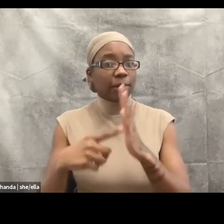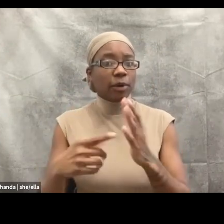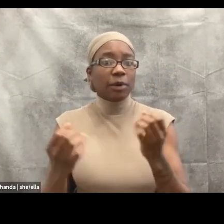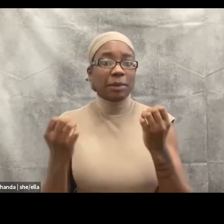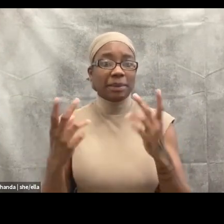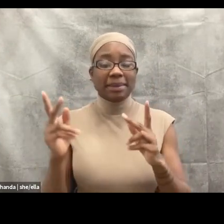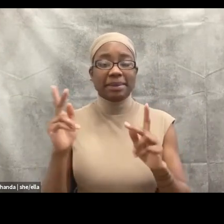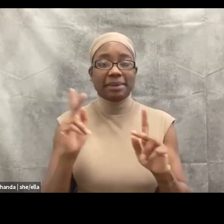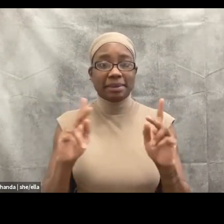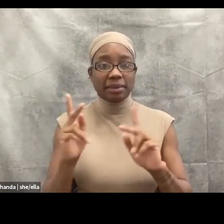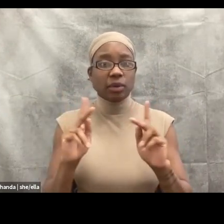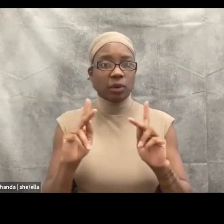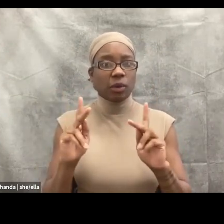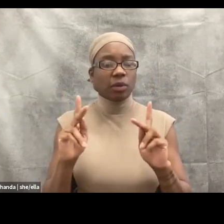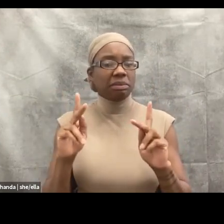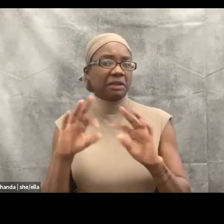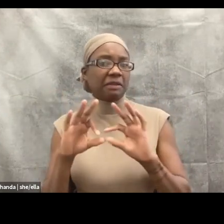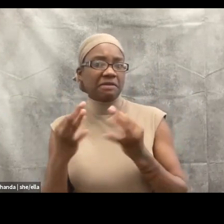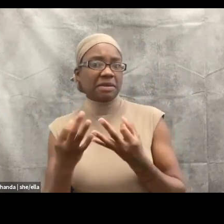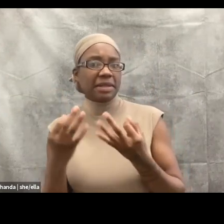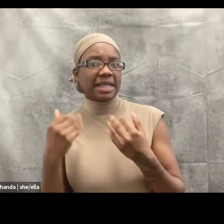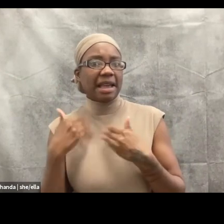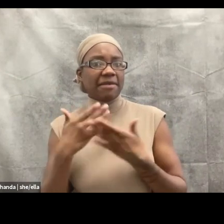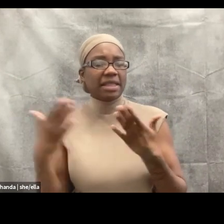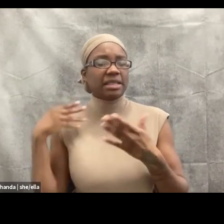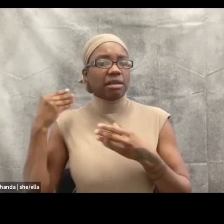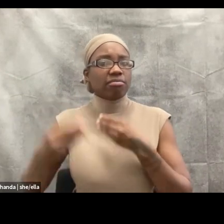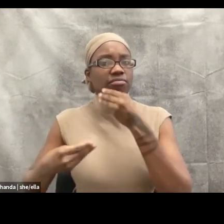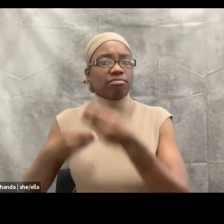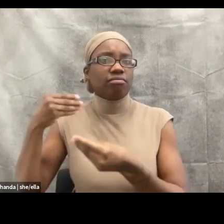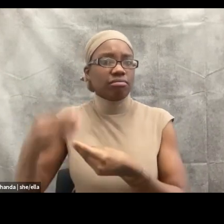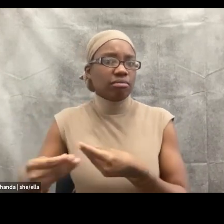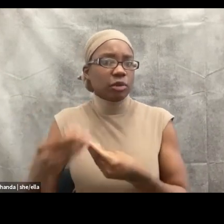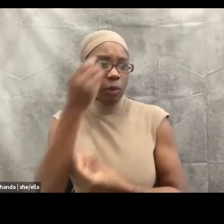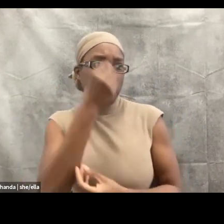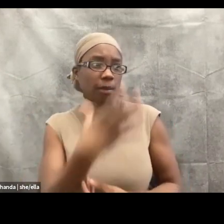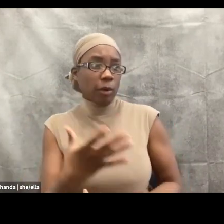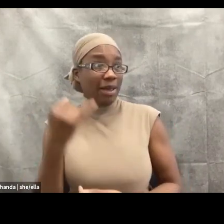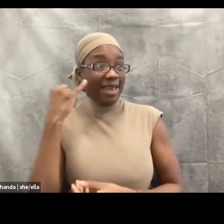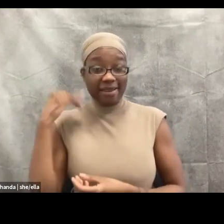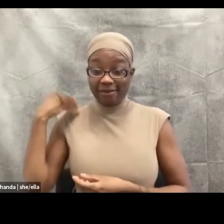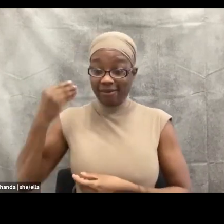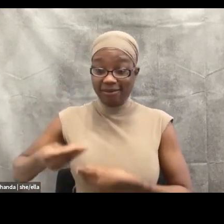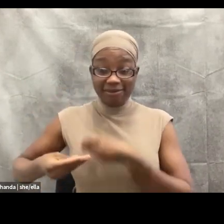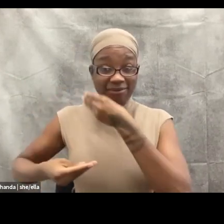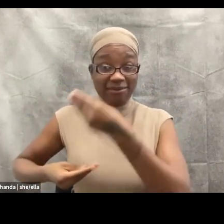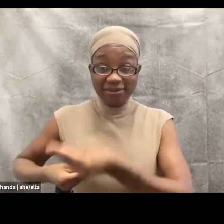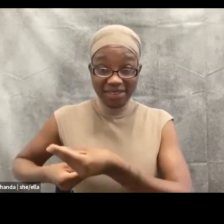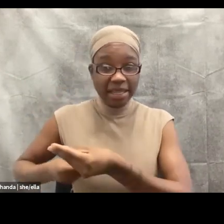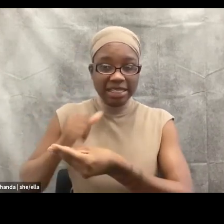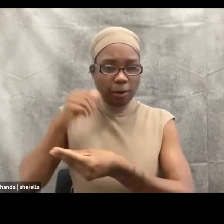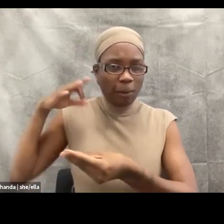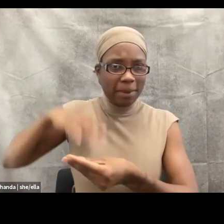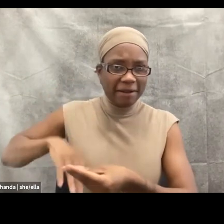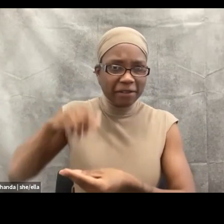our clients, um, we can empower our clients to know that they can do the work to stop these things right now. And you no longer have